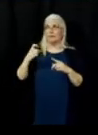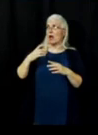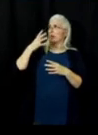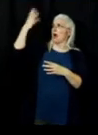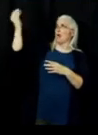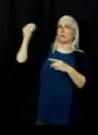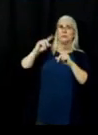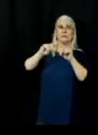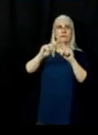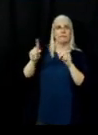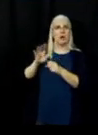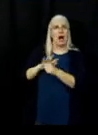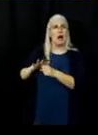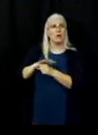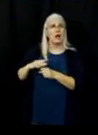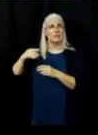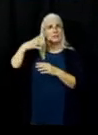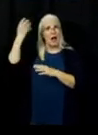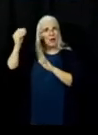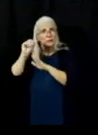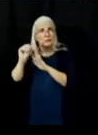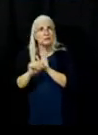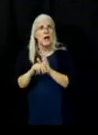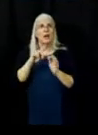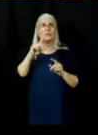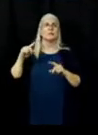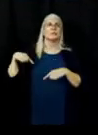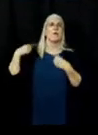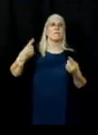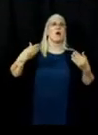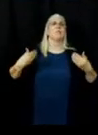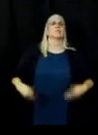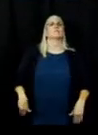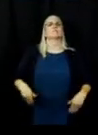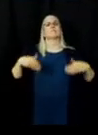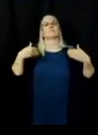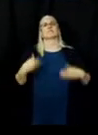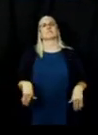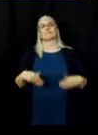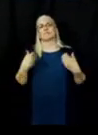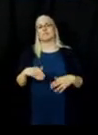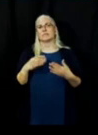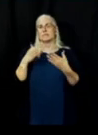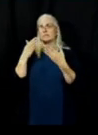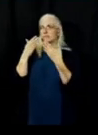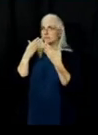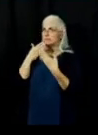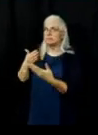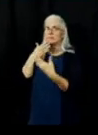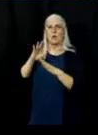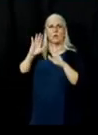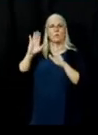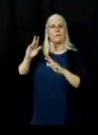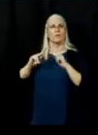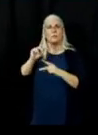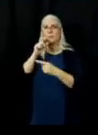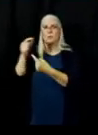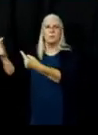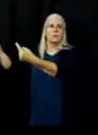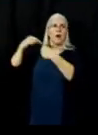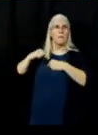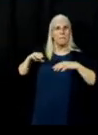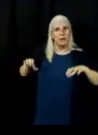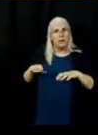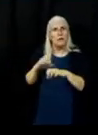so far they have been great guests. Really appreciate all that they're doing. I also want to